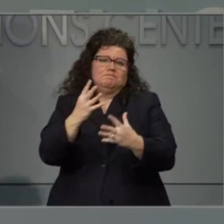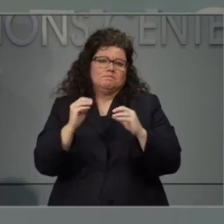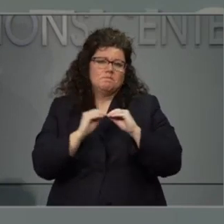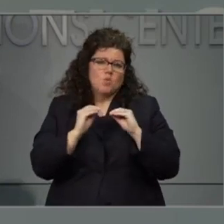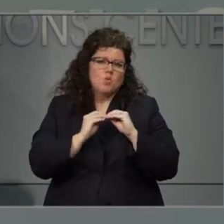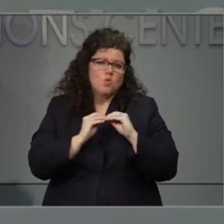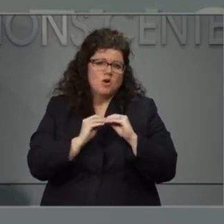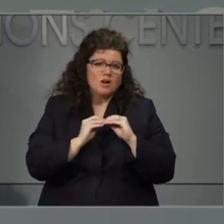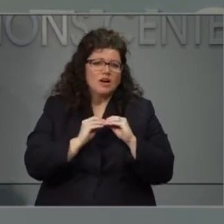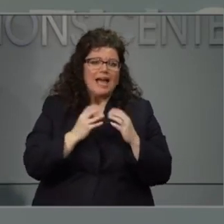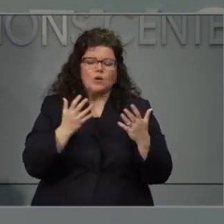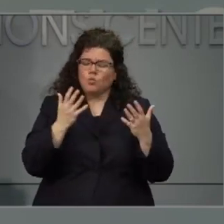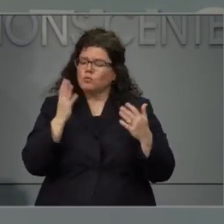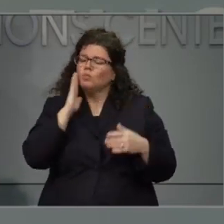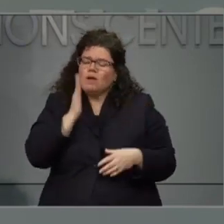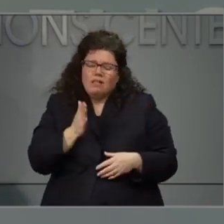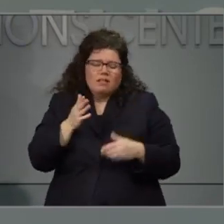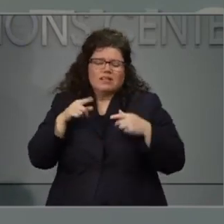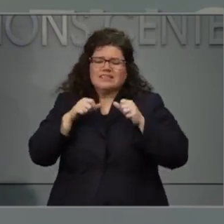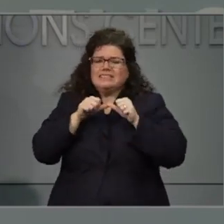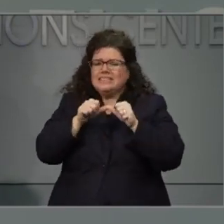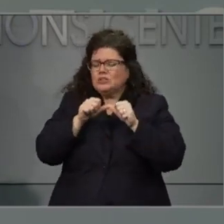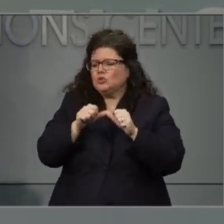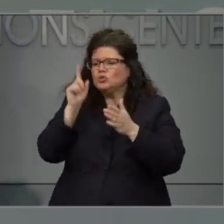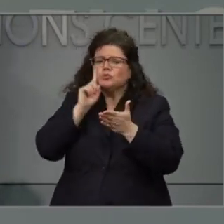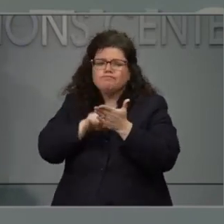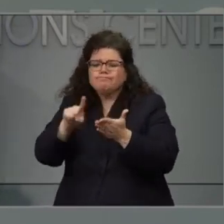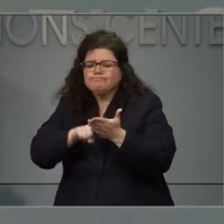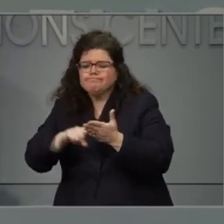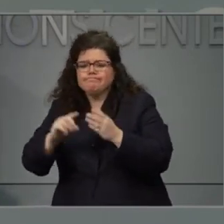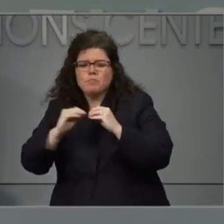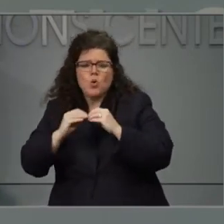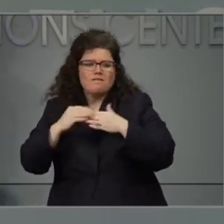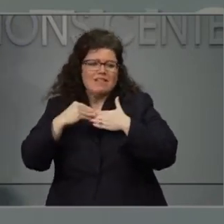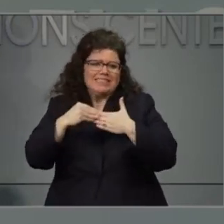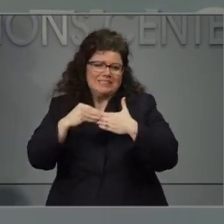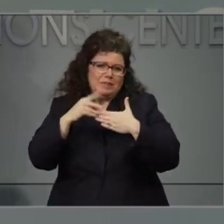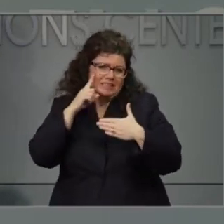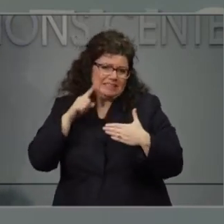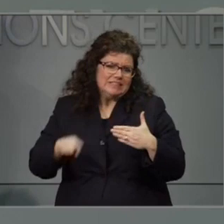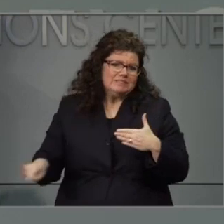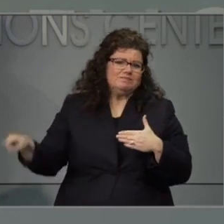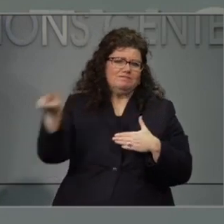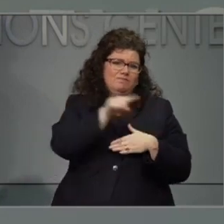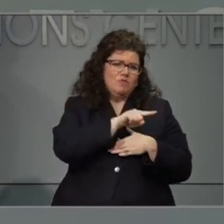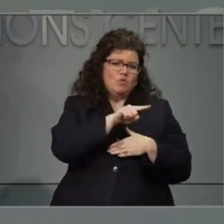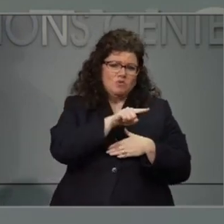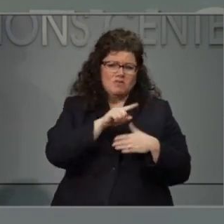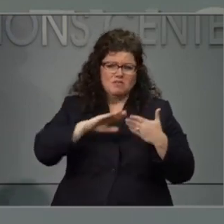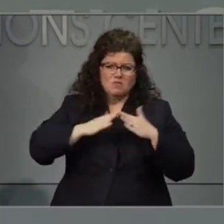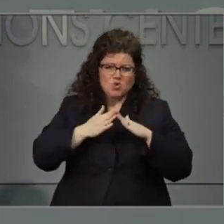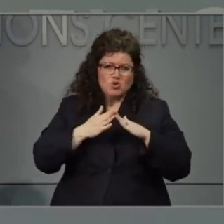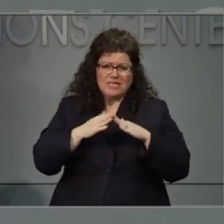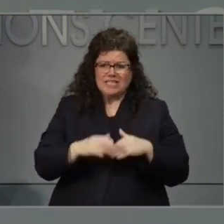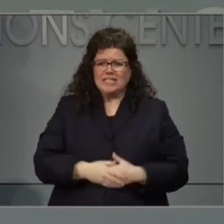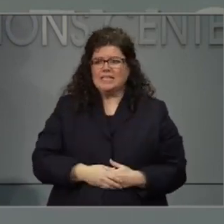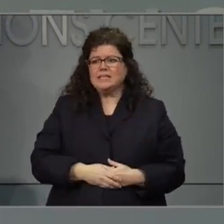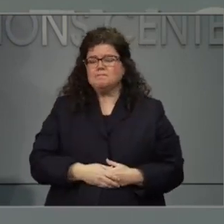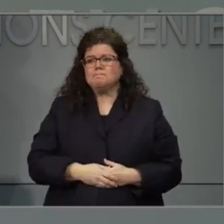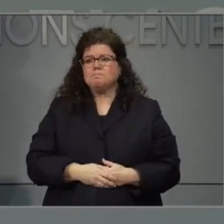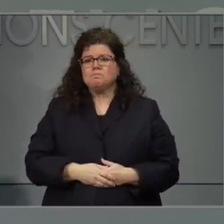for additional flexibilities as we go forward here to make sure we can surge our medical capacity. I'm happy to add